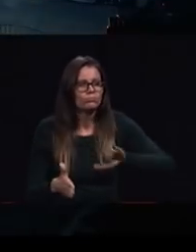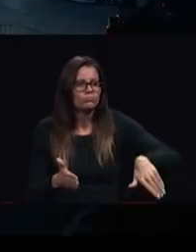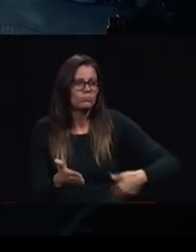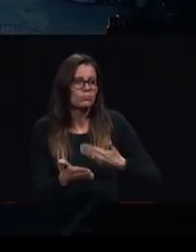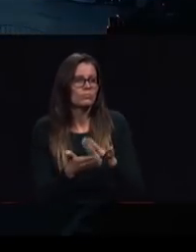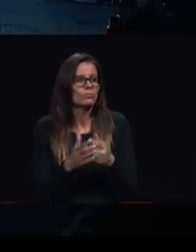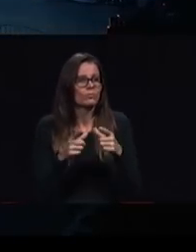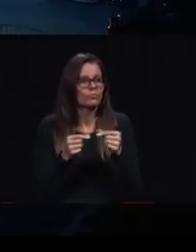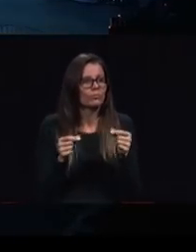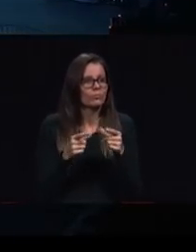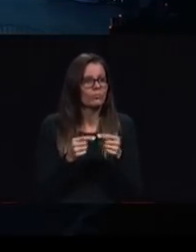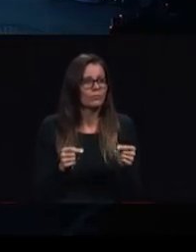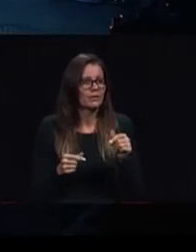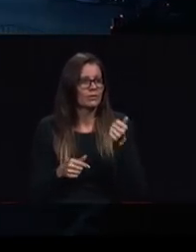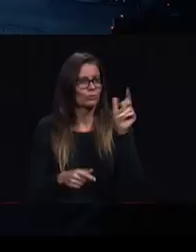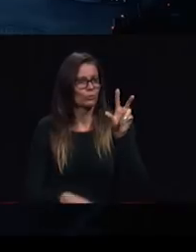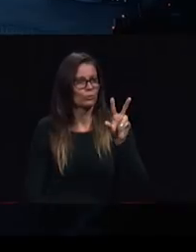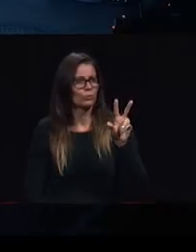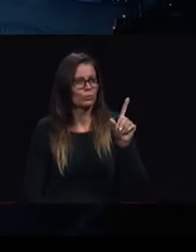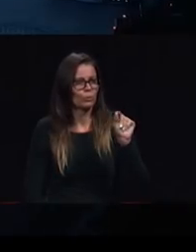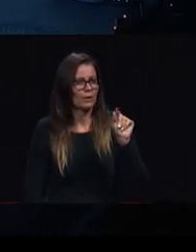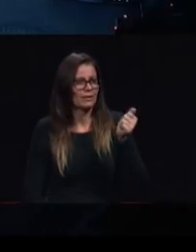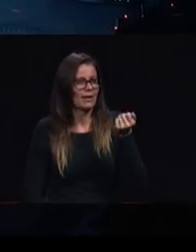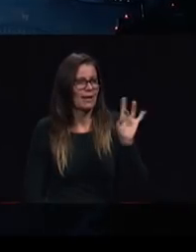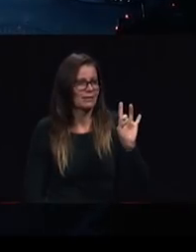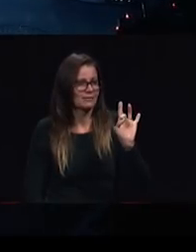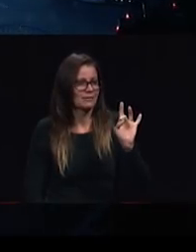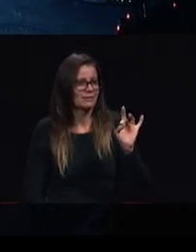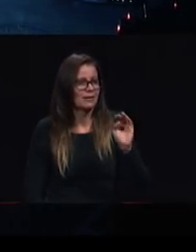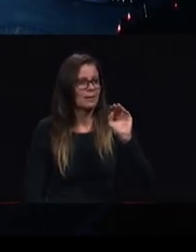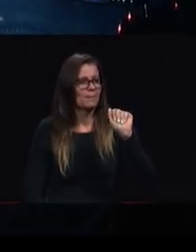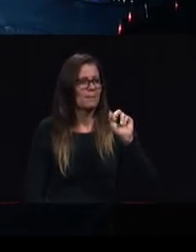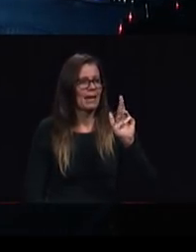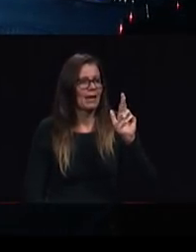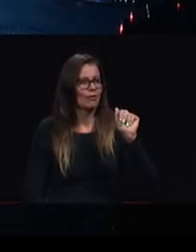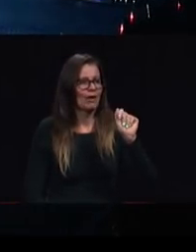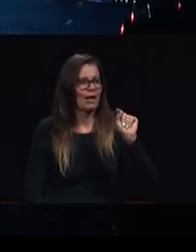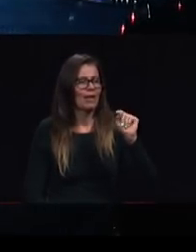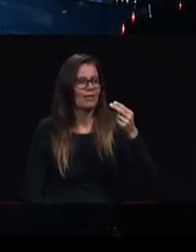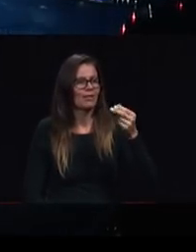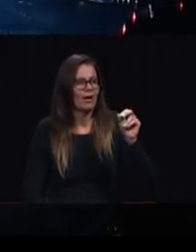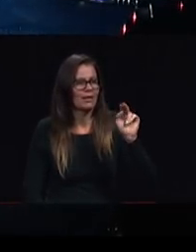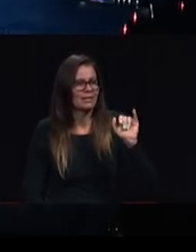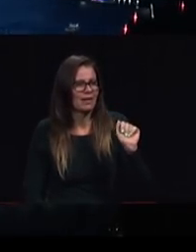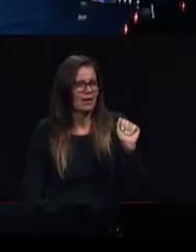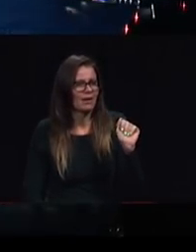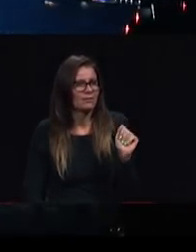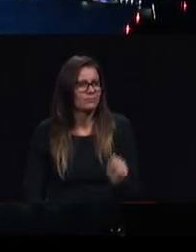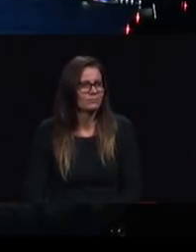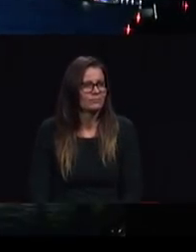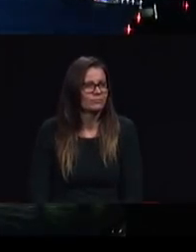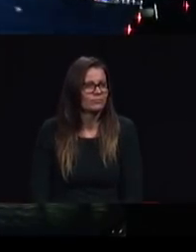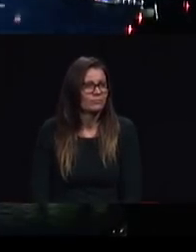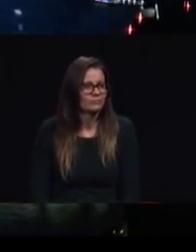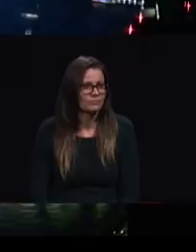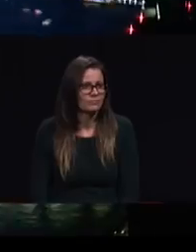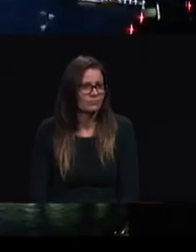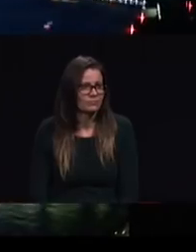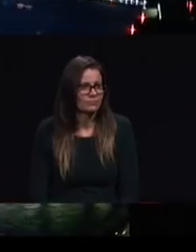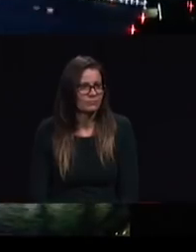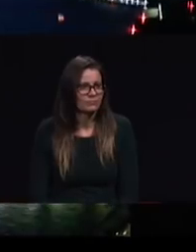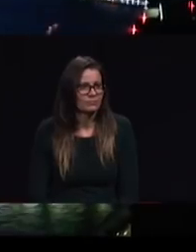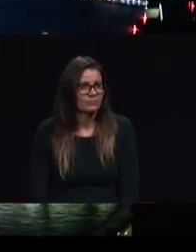Maranatha TMI did work and TMI is working back in Japan as one church has